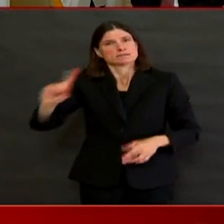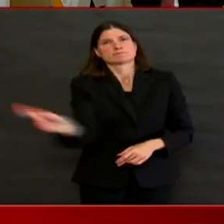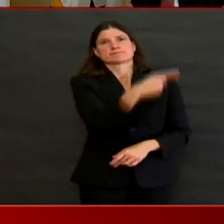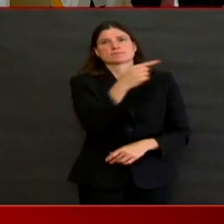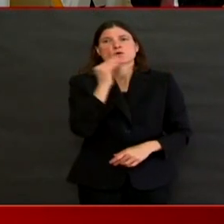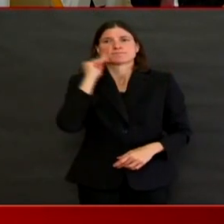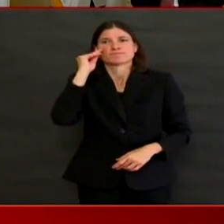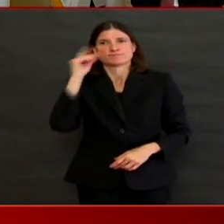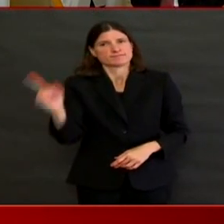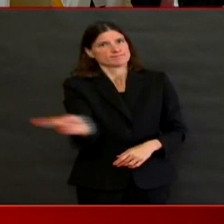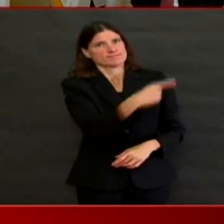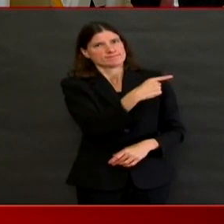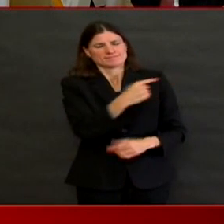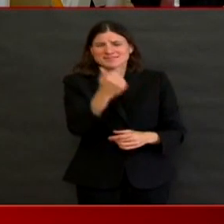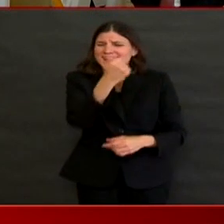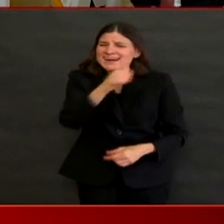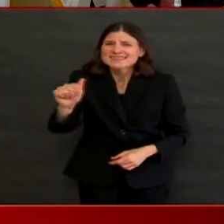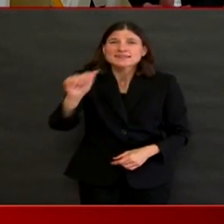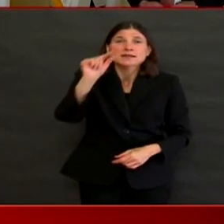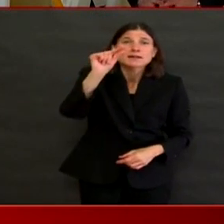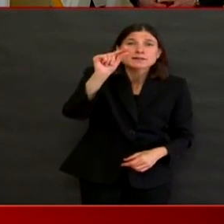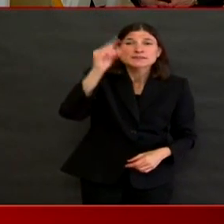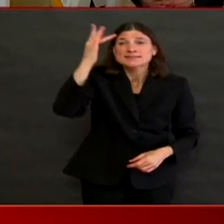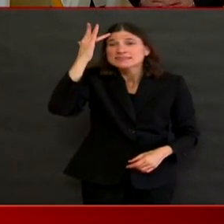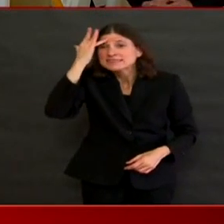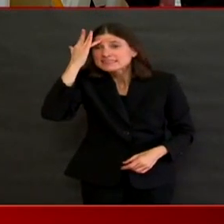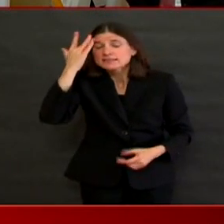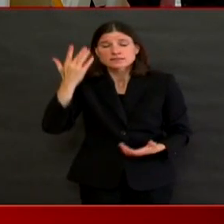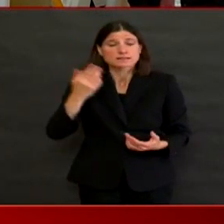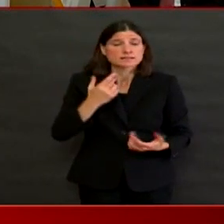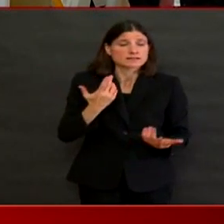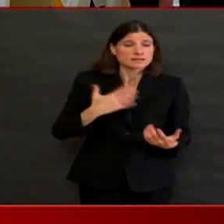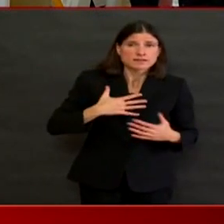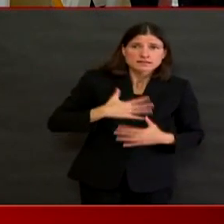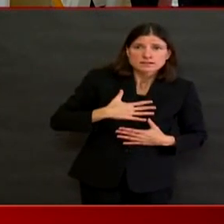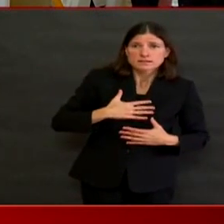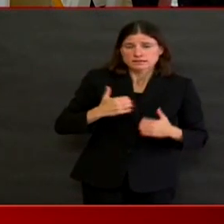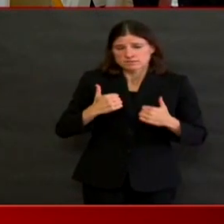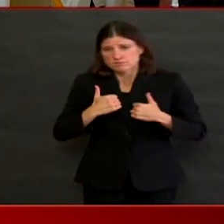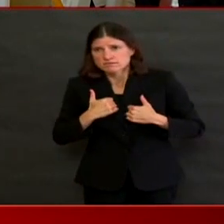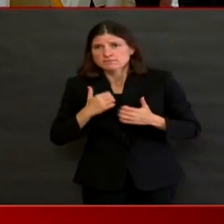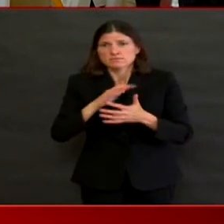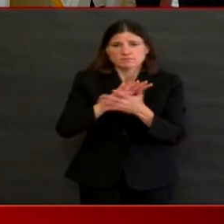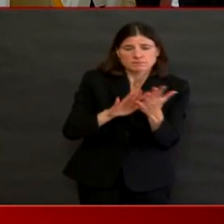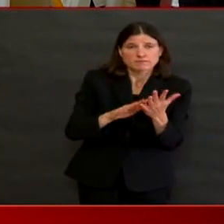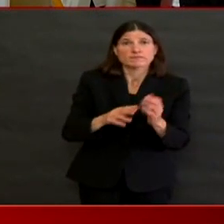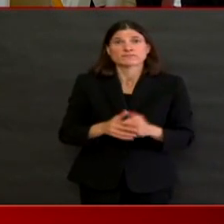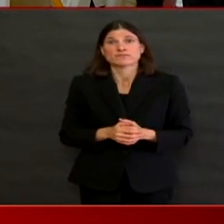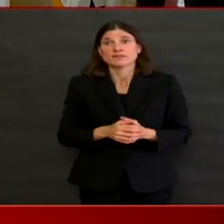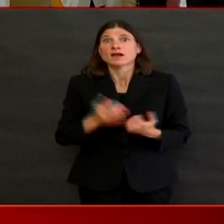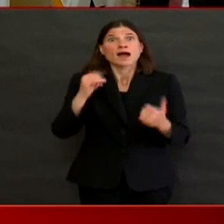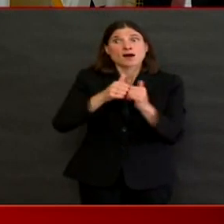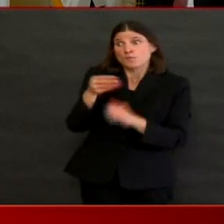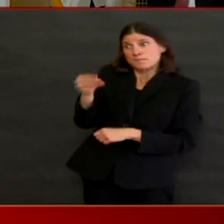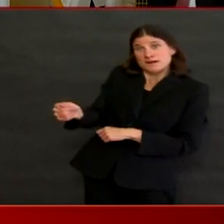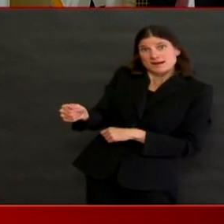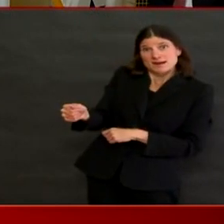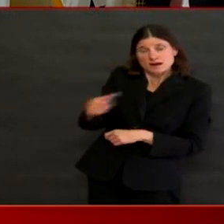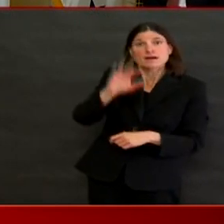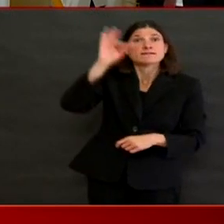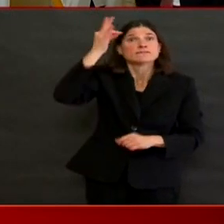federal law, you have 10 days, a minimum of 10 days paid sick leave. So that's extremely important.